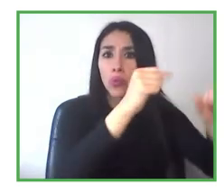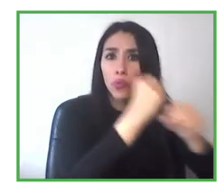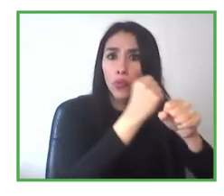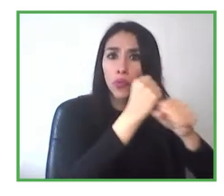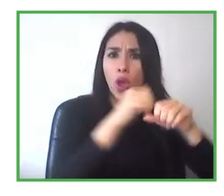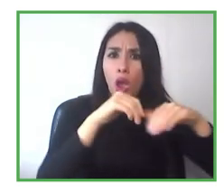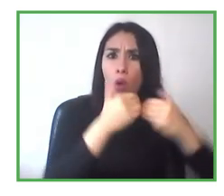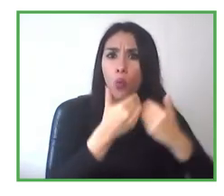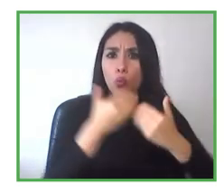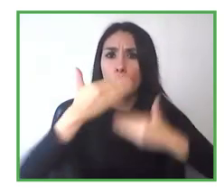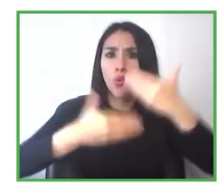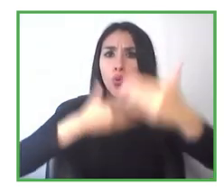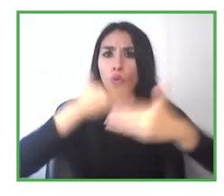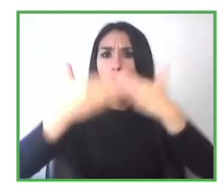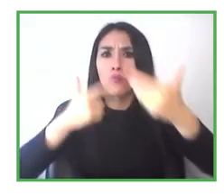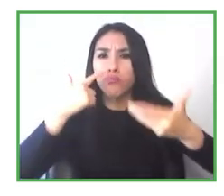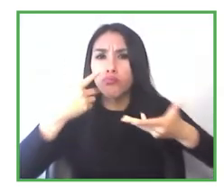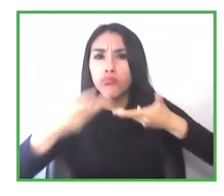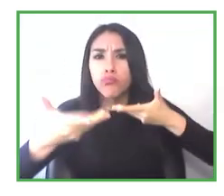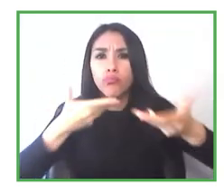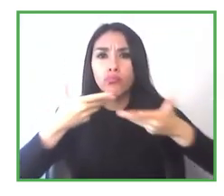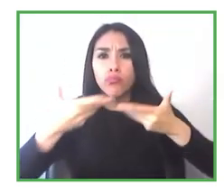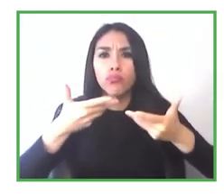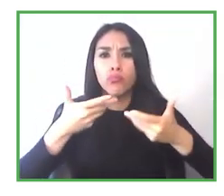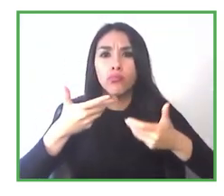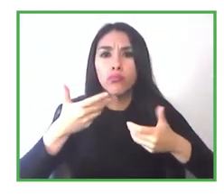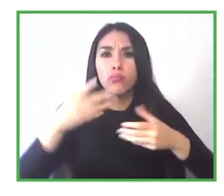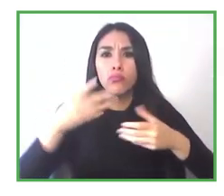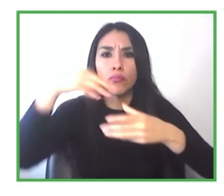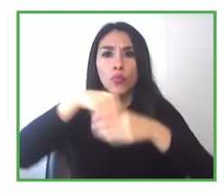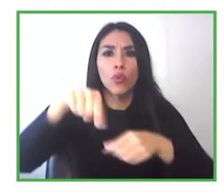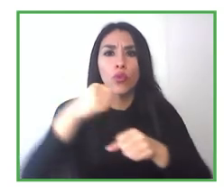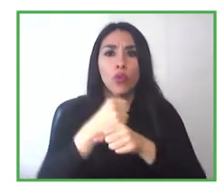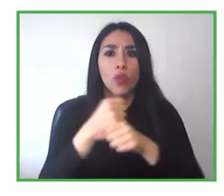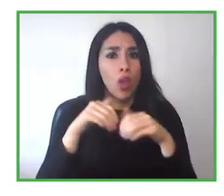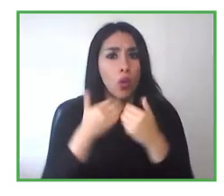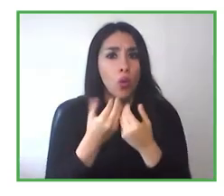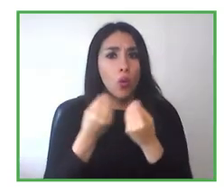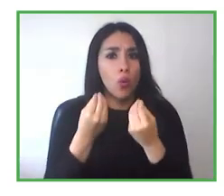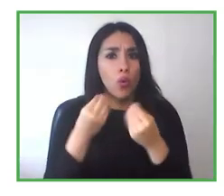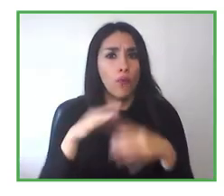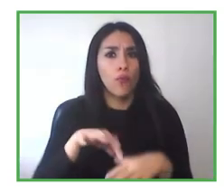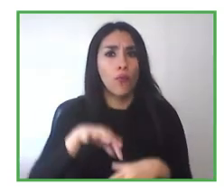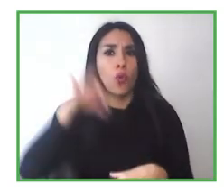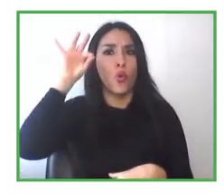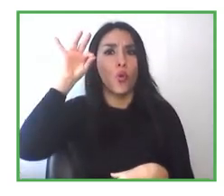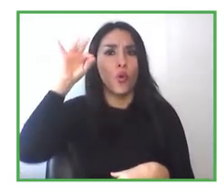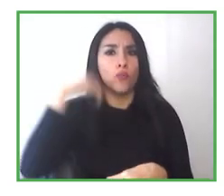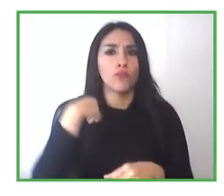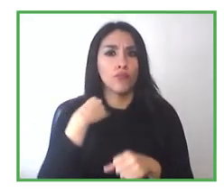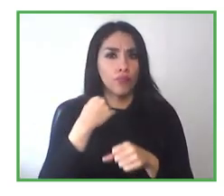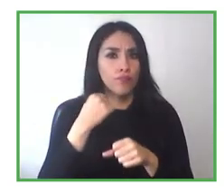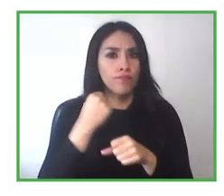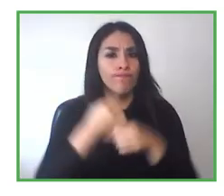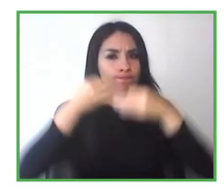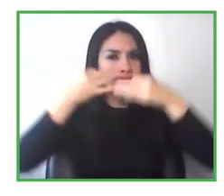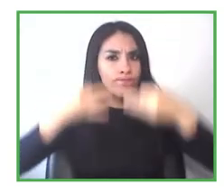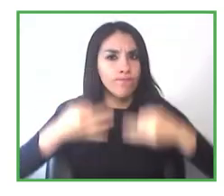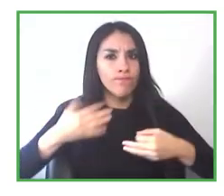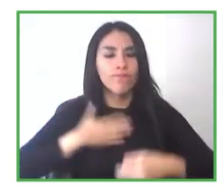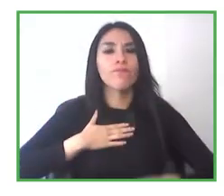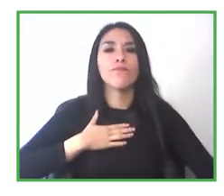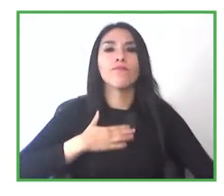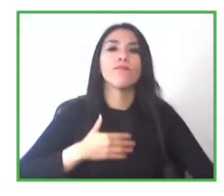what's the process, the follow up process to ensure a working position of people with